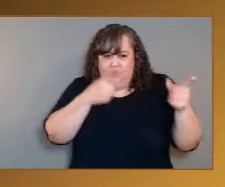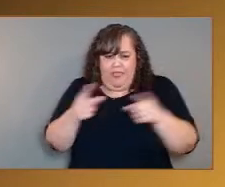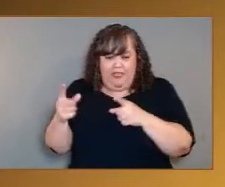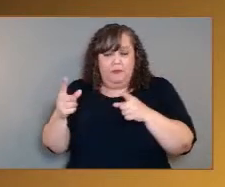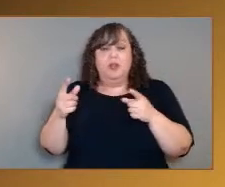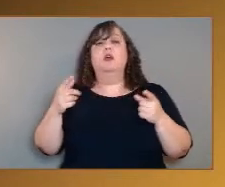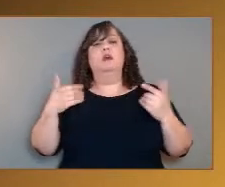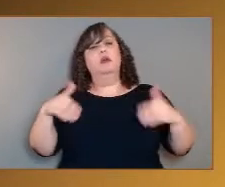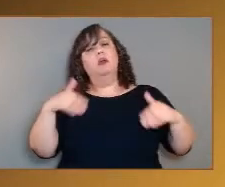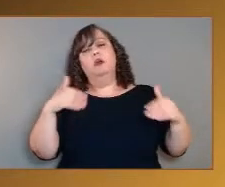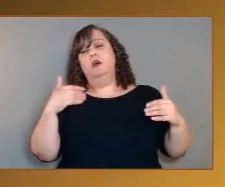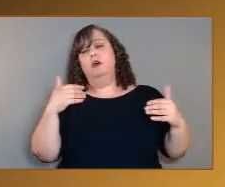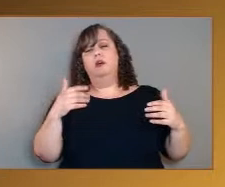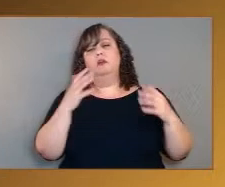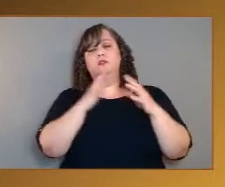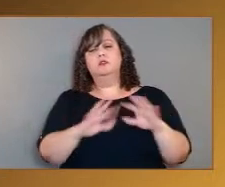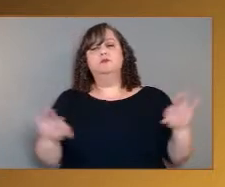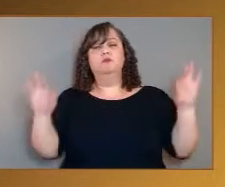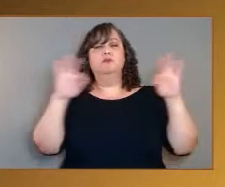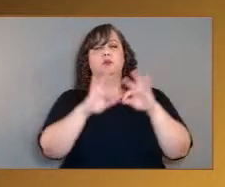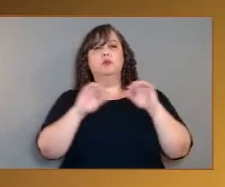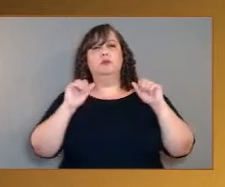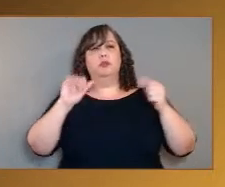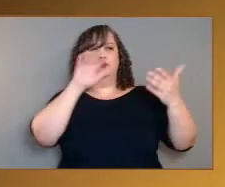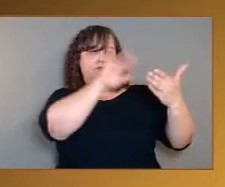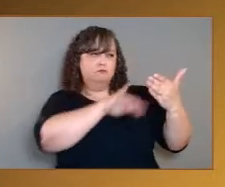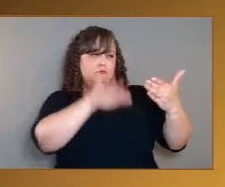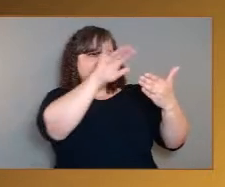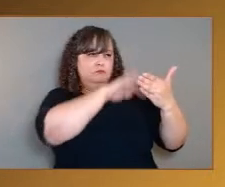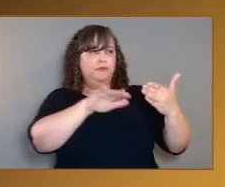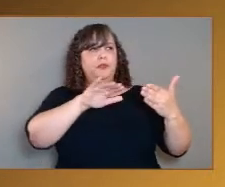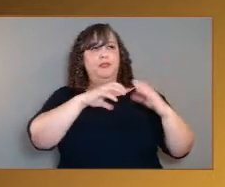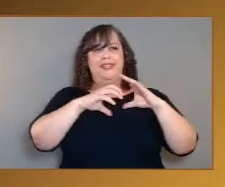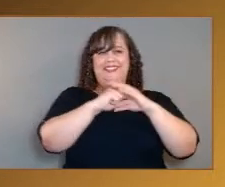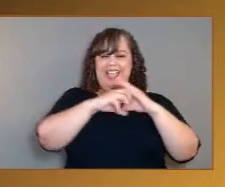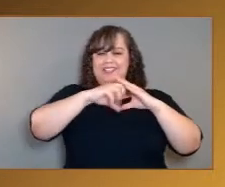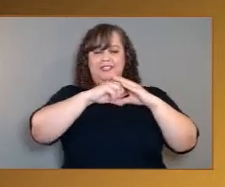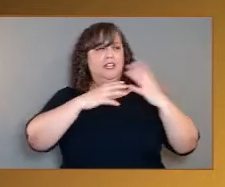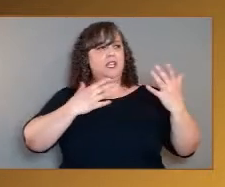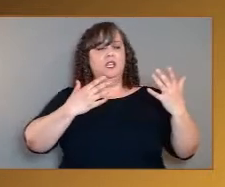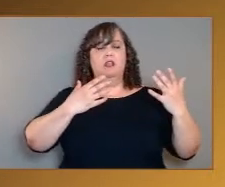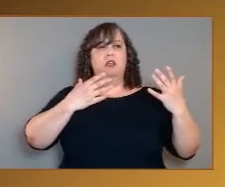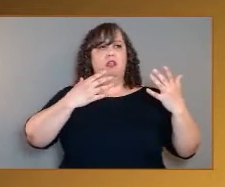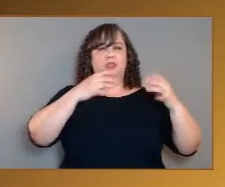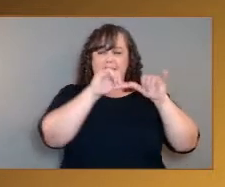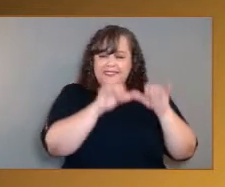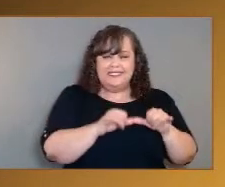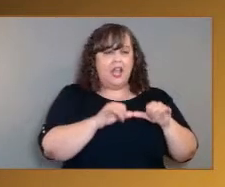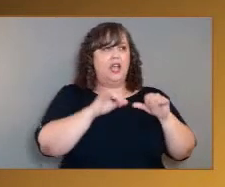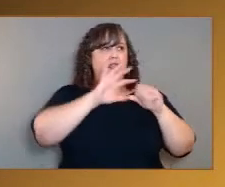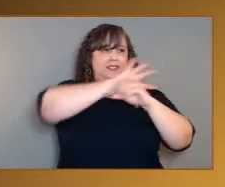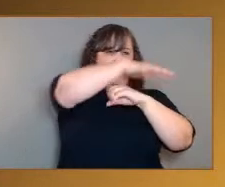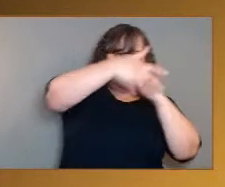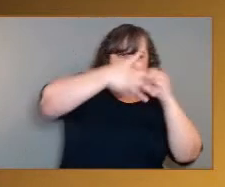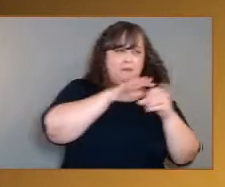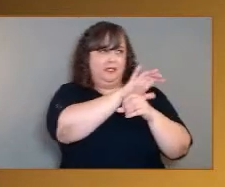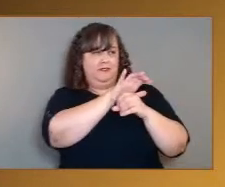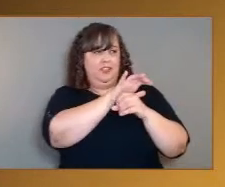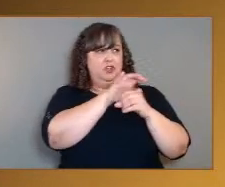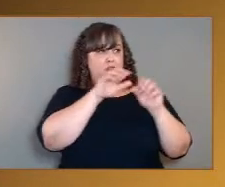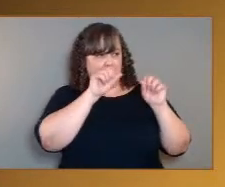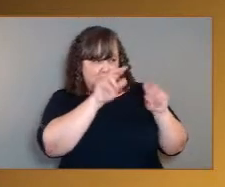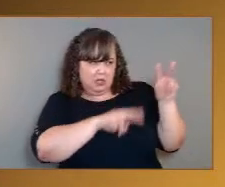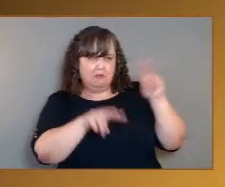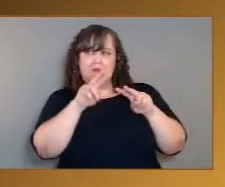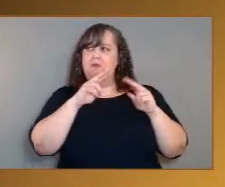just the density, the size of exoplanets around other stars and say, you know, are they likely to be habitable? Should they, are they likely to be like Earth